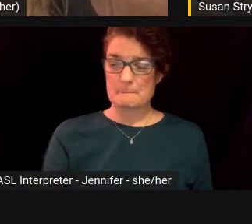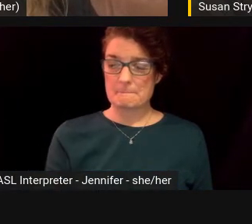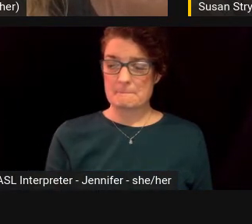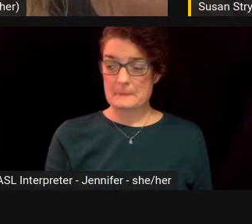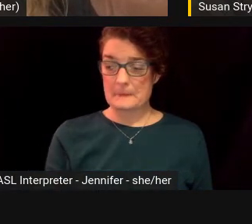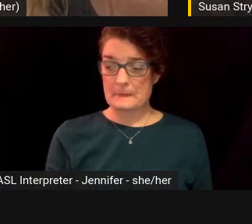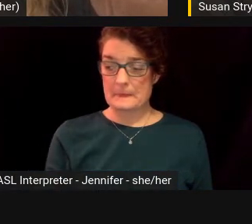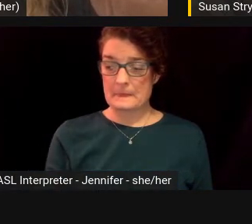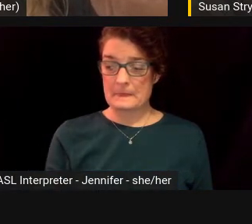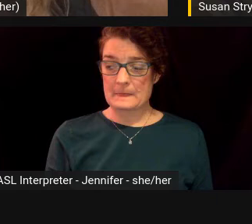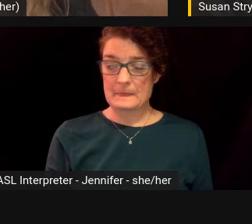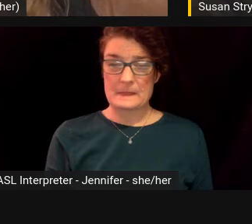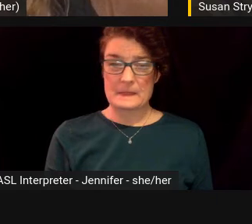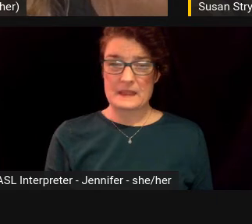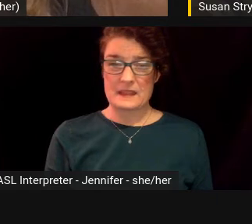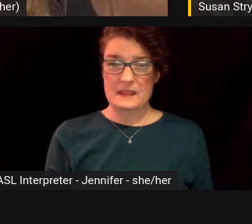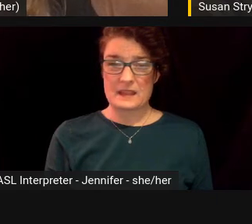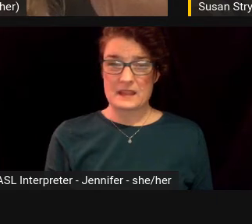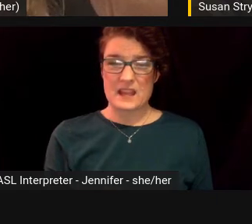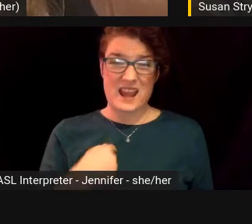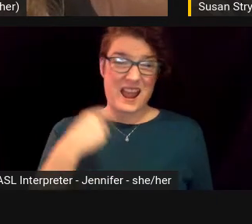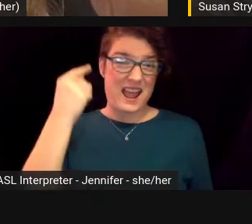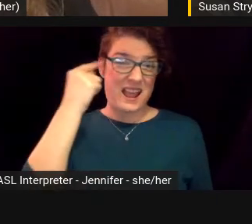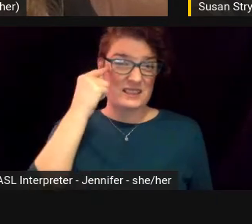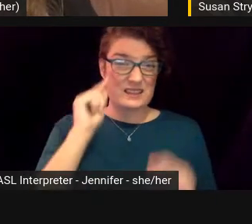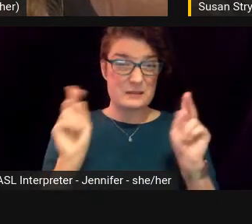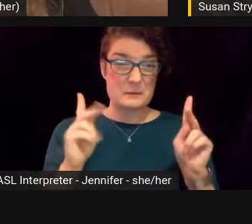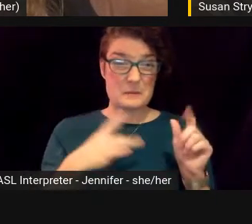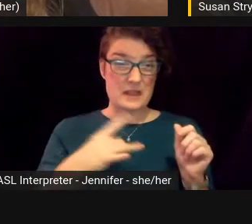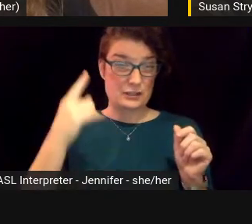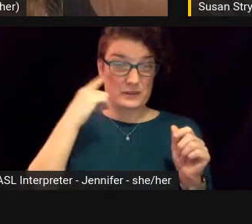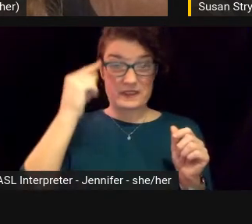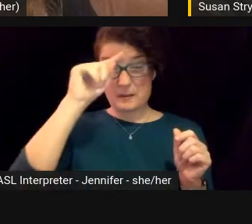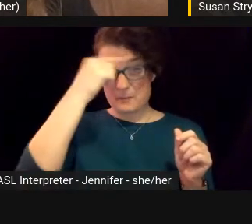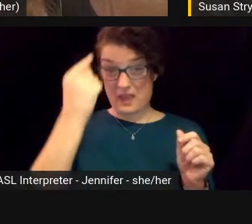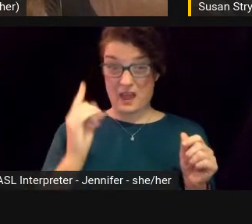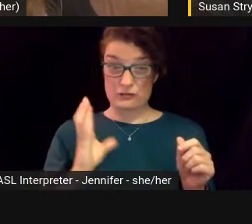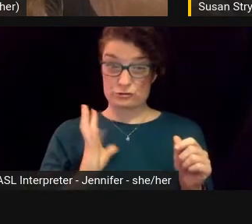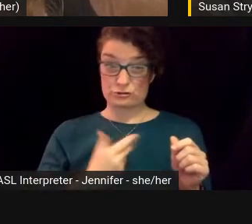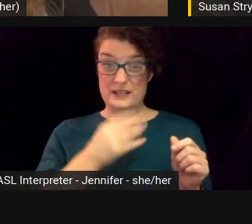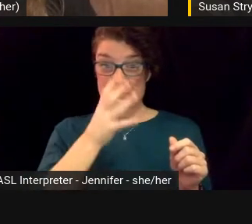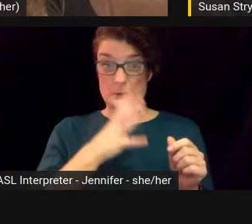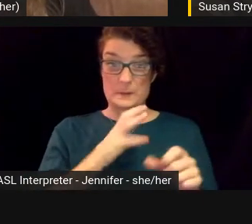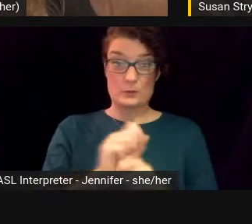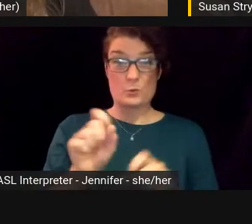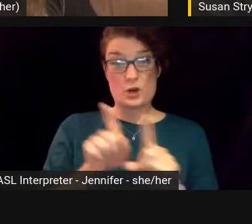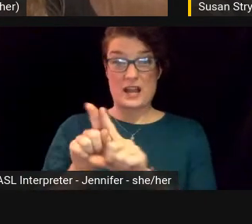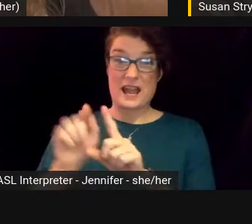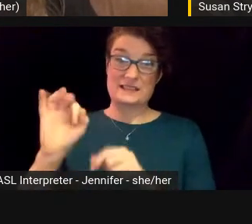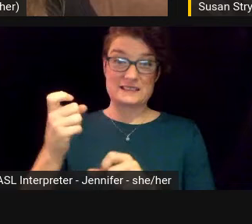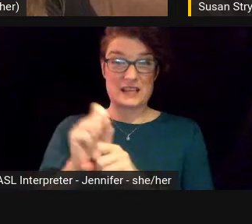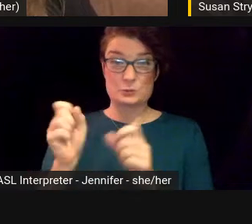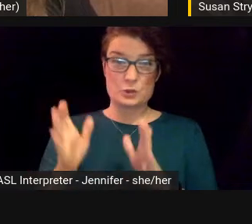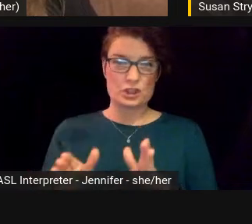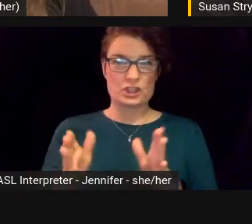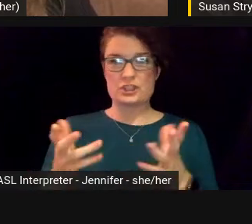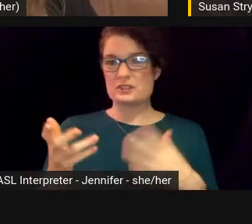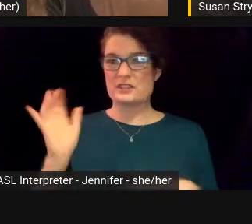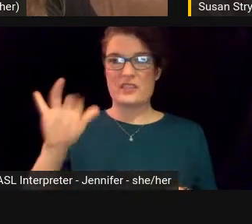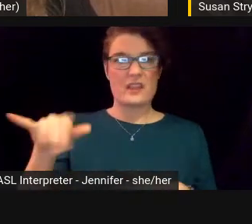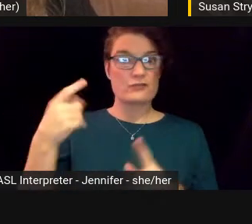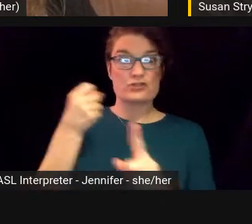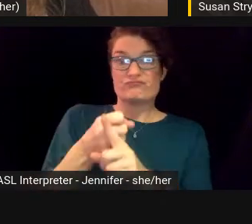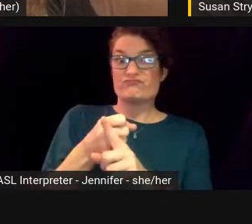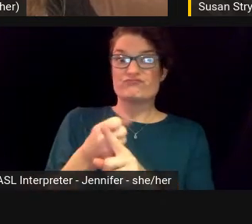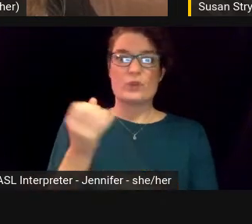like to think that black trans women working as sex workers, it just comes out of nowhere or it's just what they're